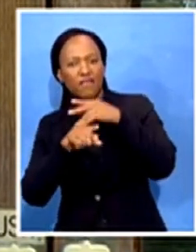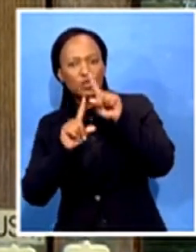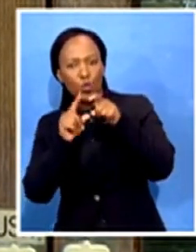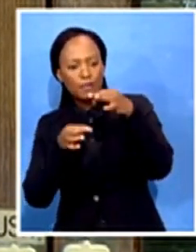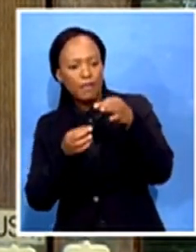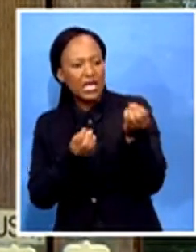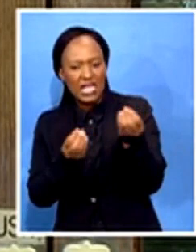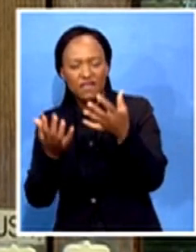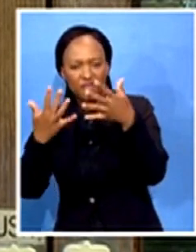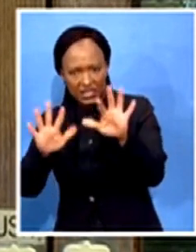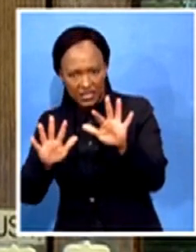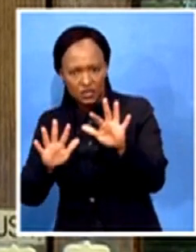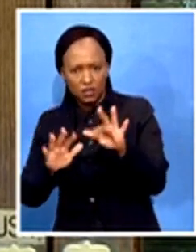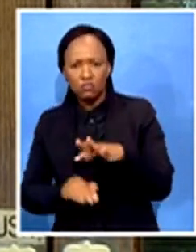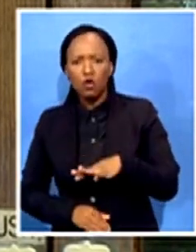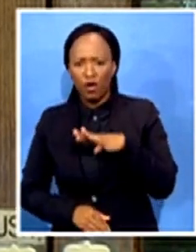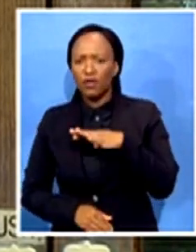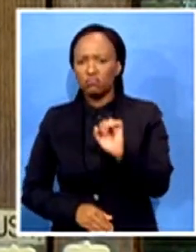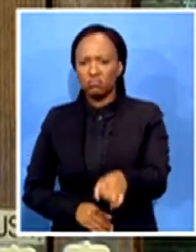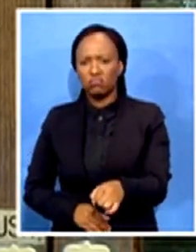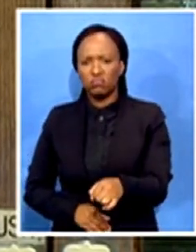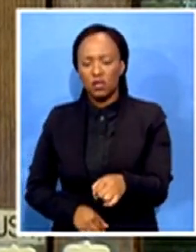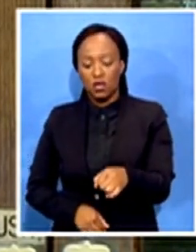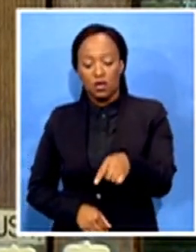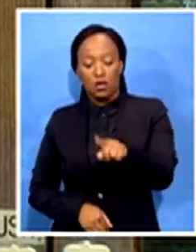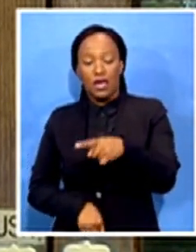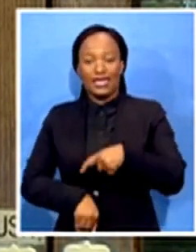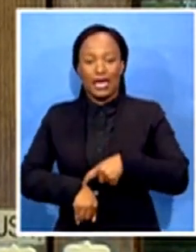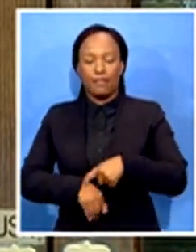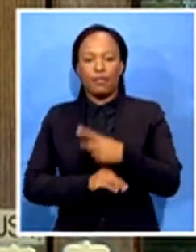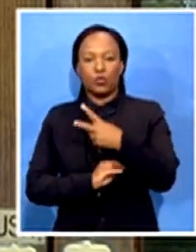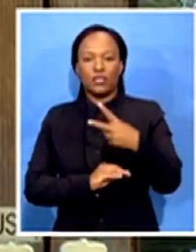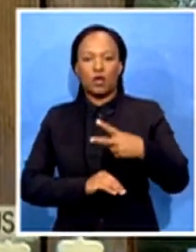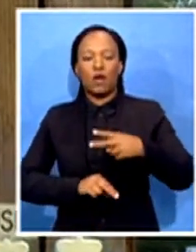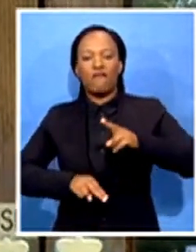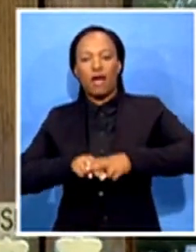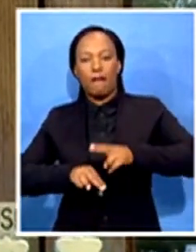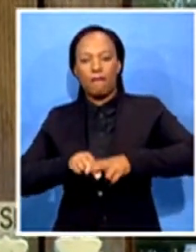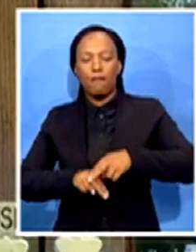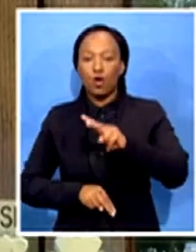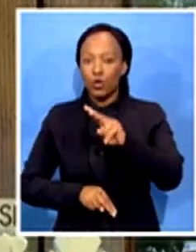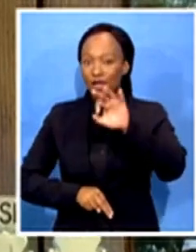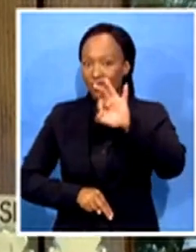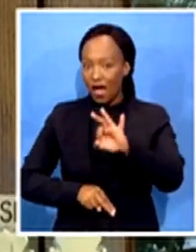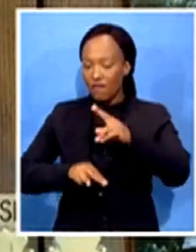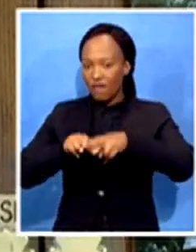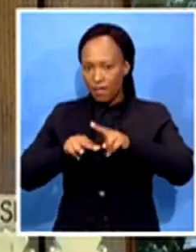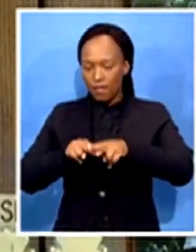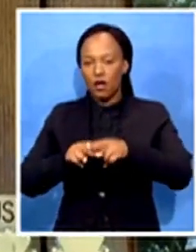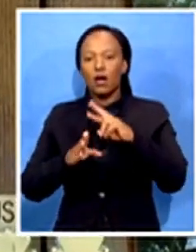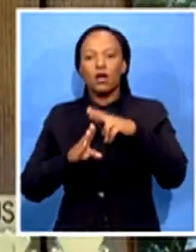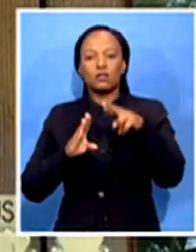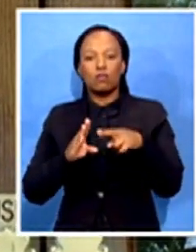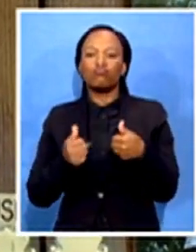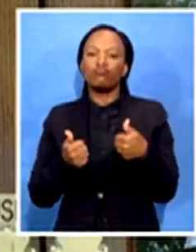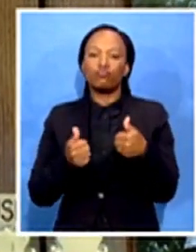the 22nd or 23rd of February, our learners will make us proud. That is why